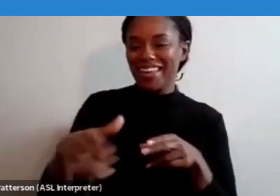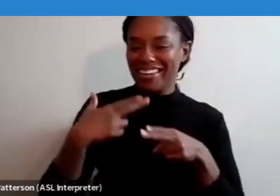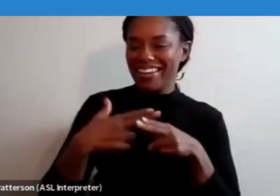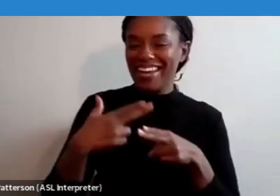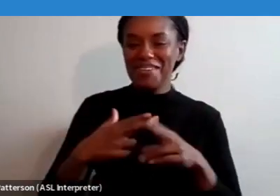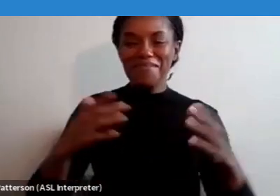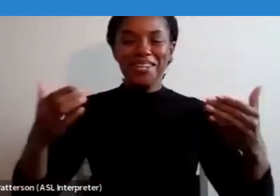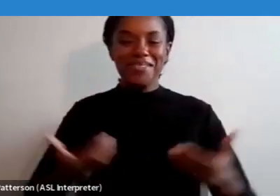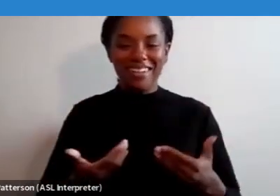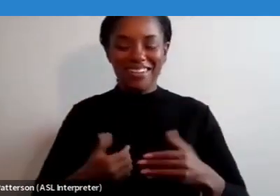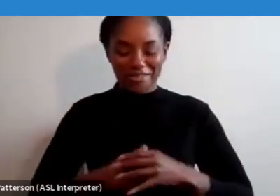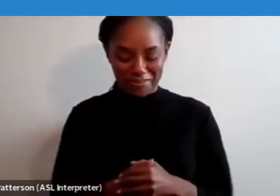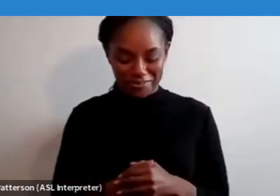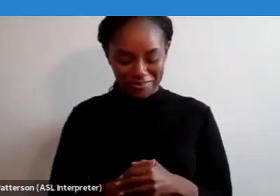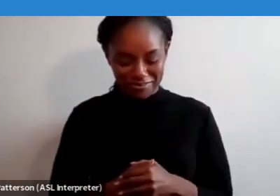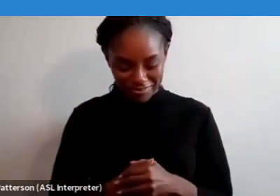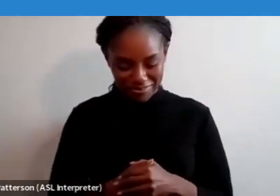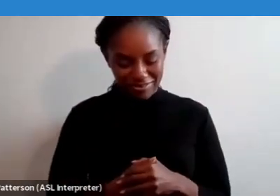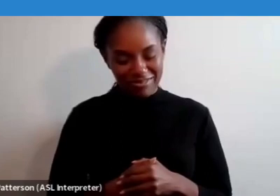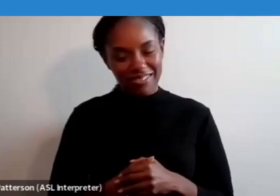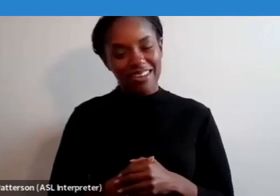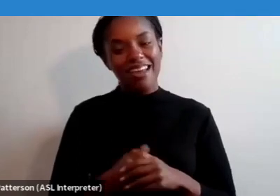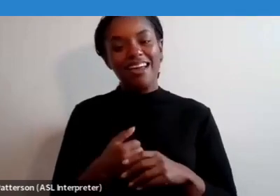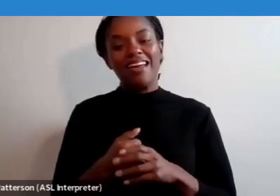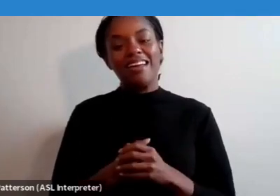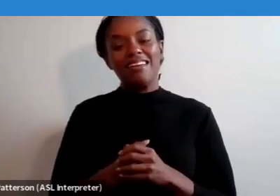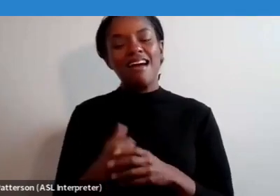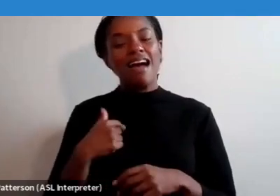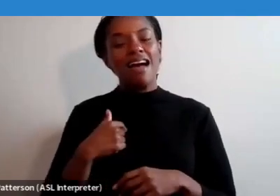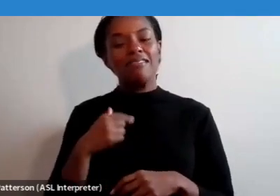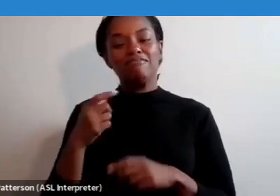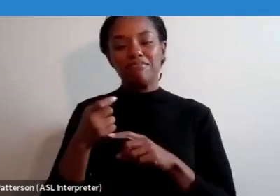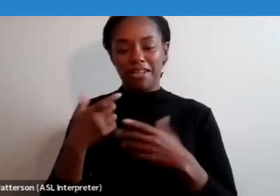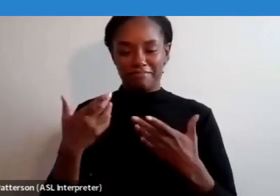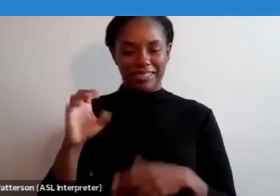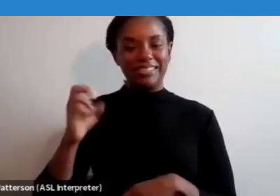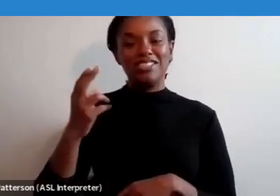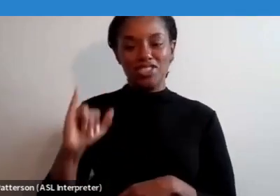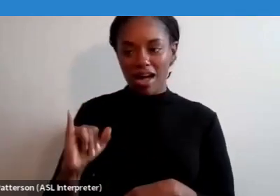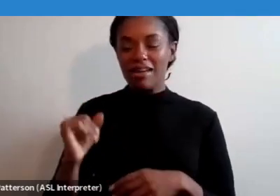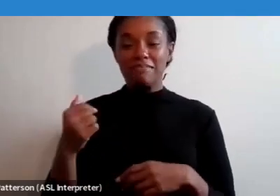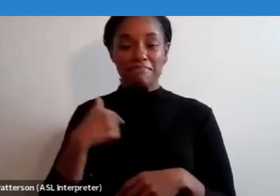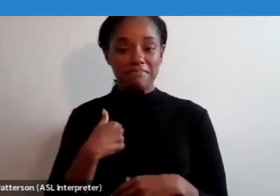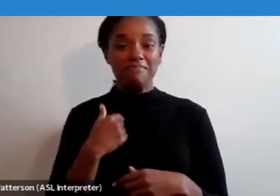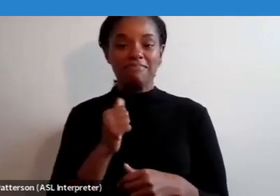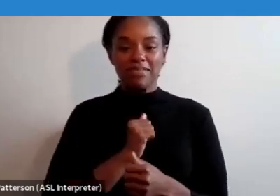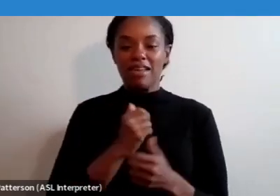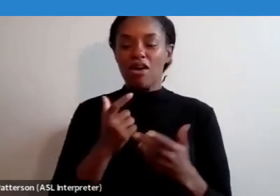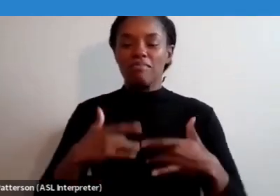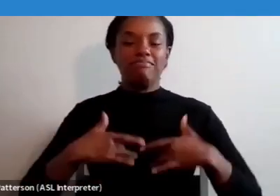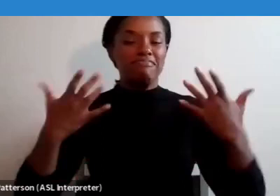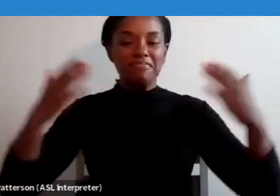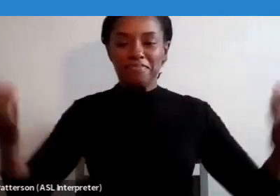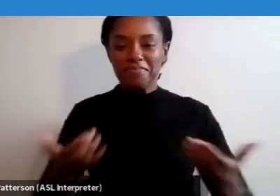Welcome. On behalf of CCHI, I'm thrilled to welcome you to this virtual interpreter skill-building mini